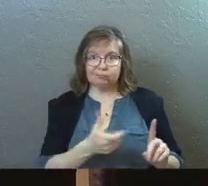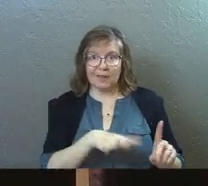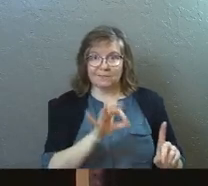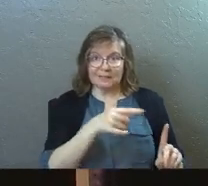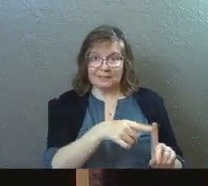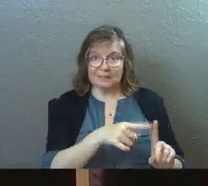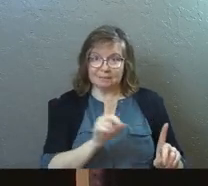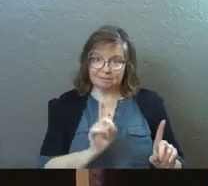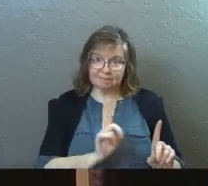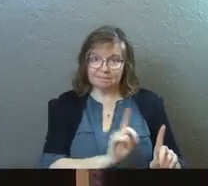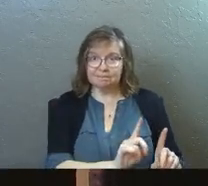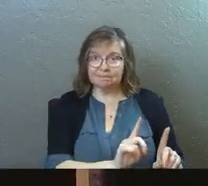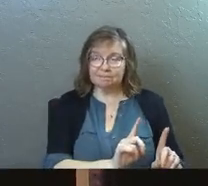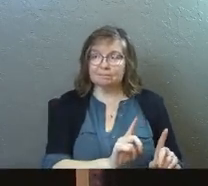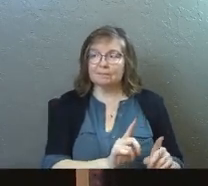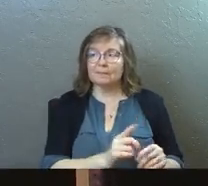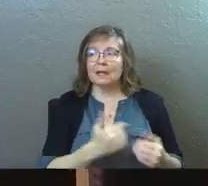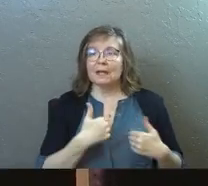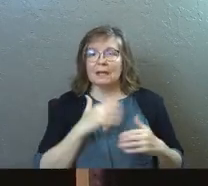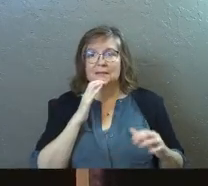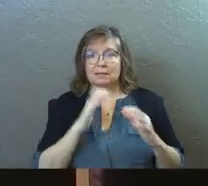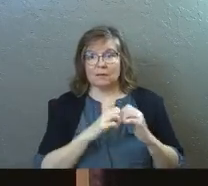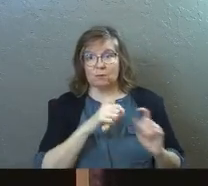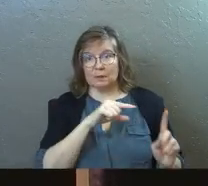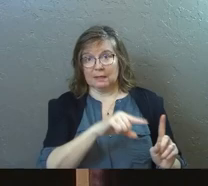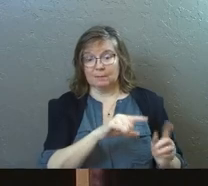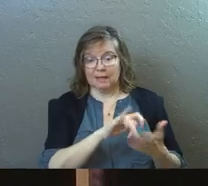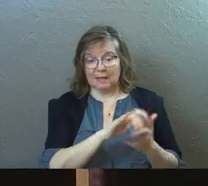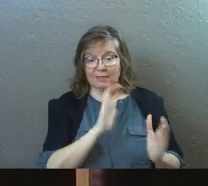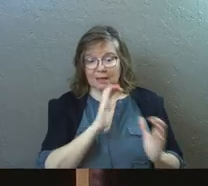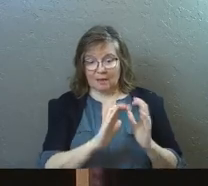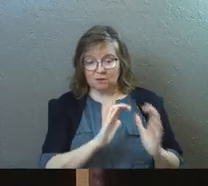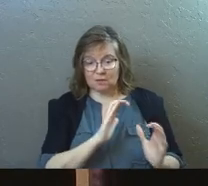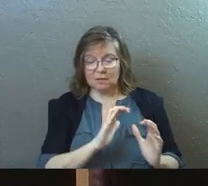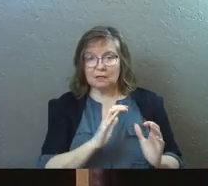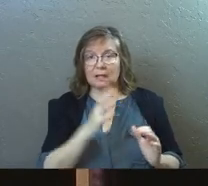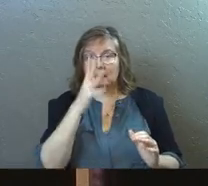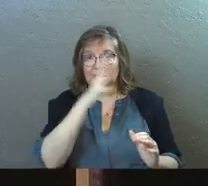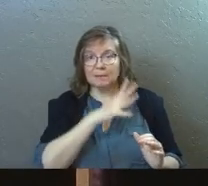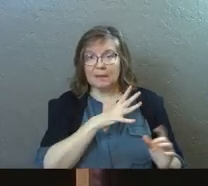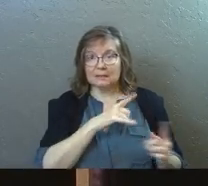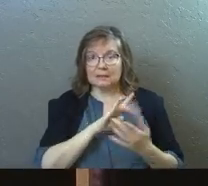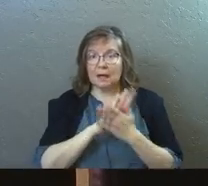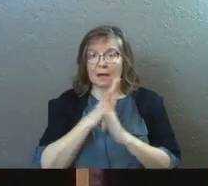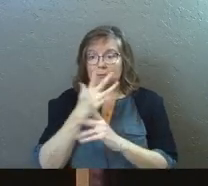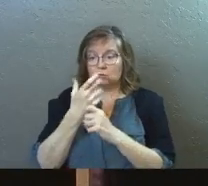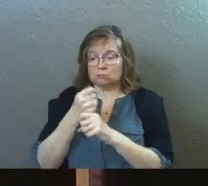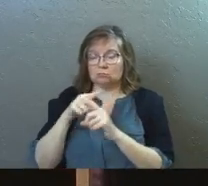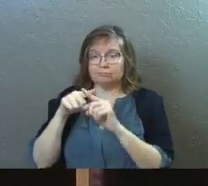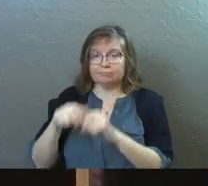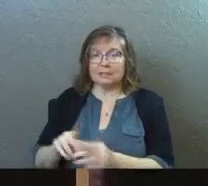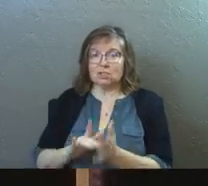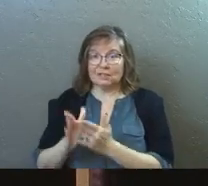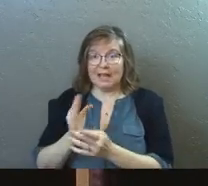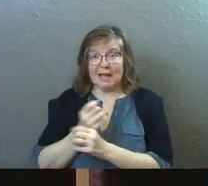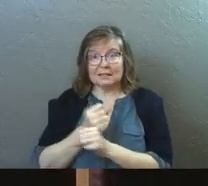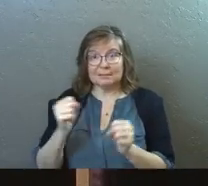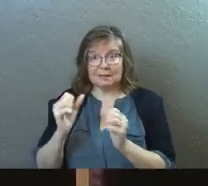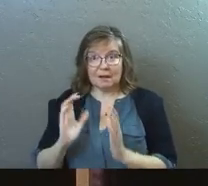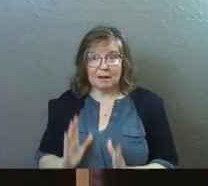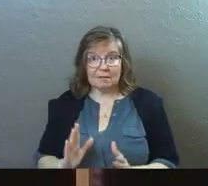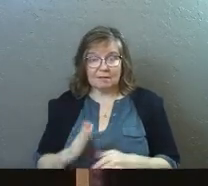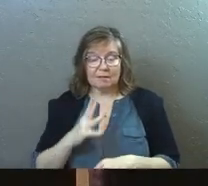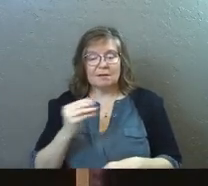down. And he has a conversation with him. And in that conversation, the man comes to believe in Jesus as the Messiah.